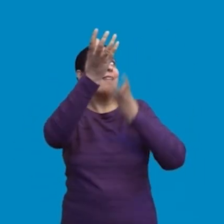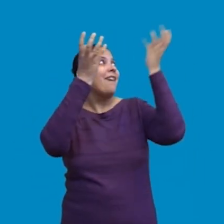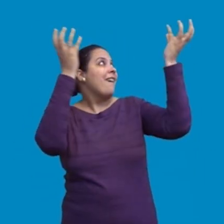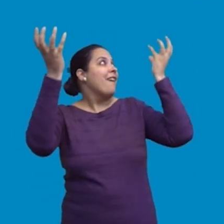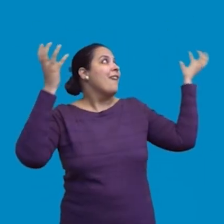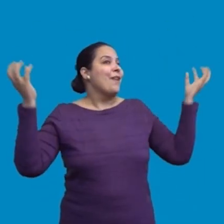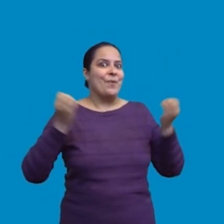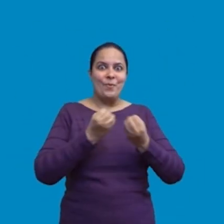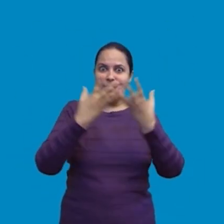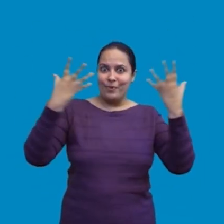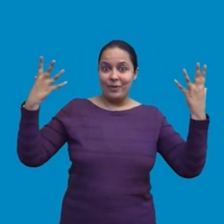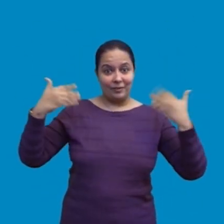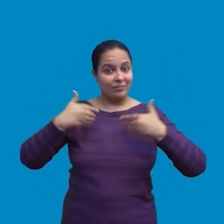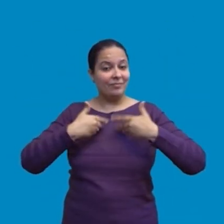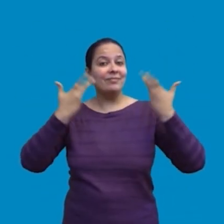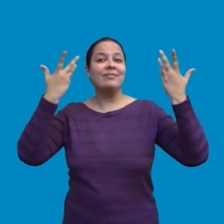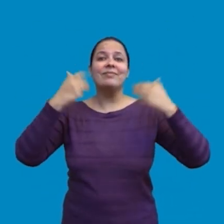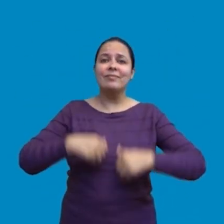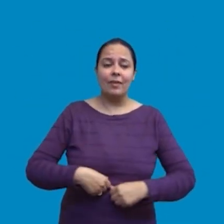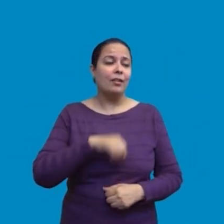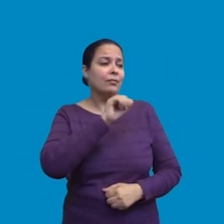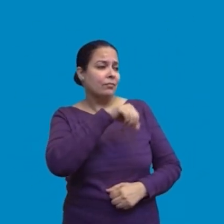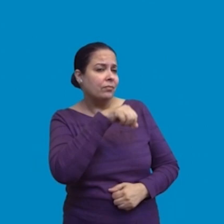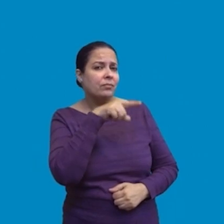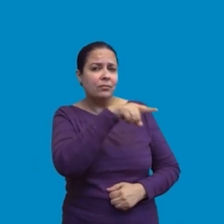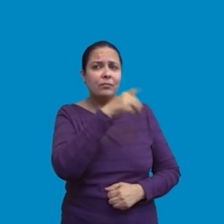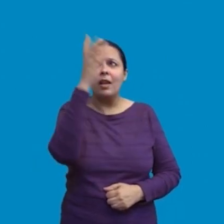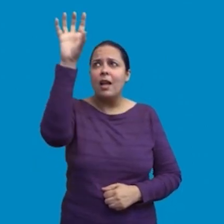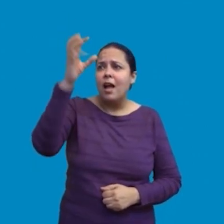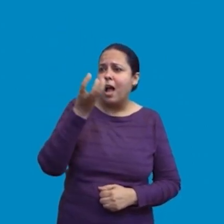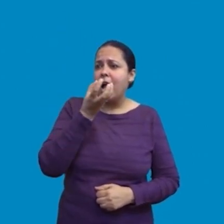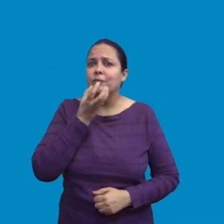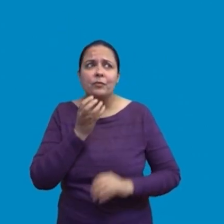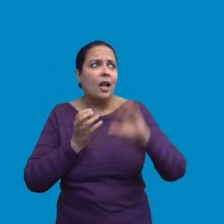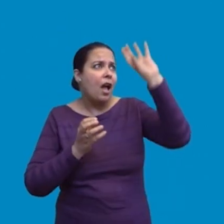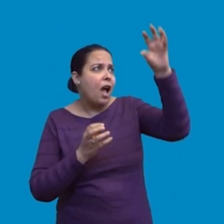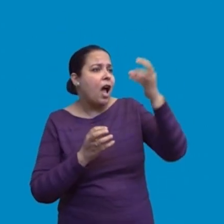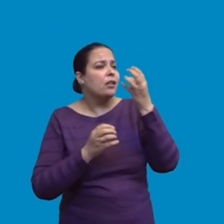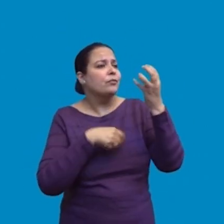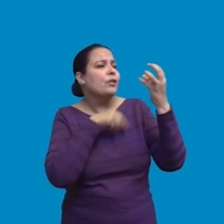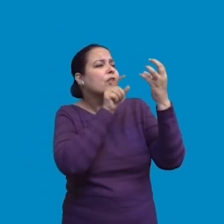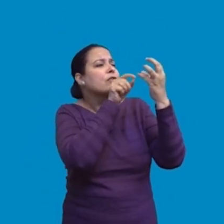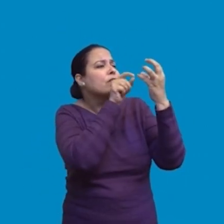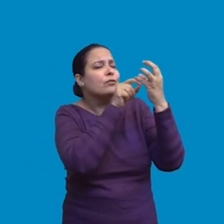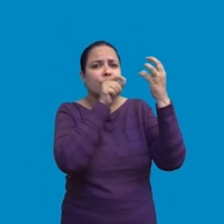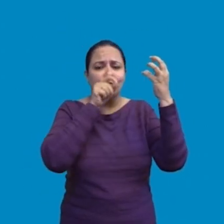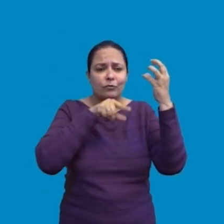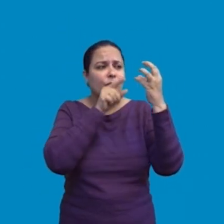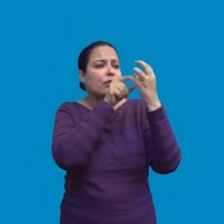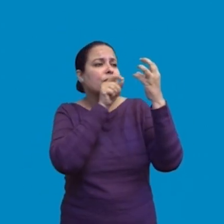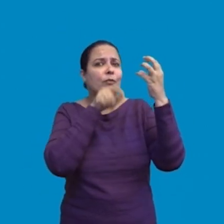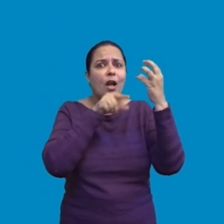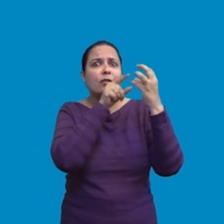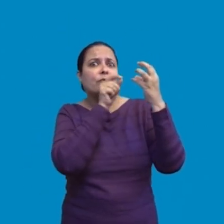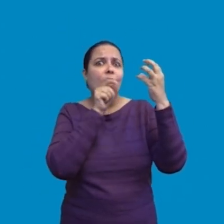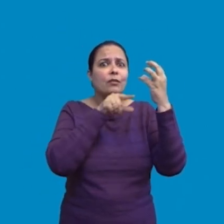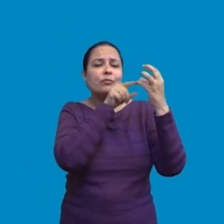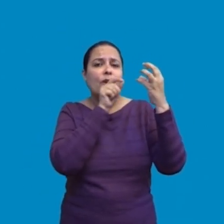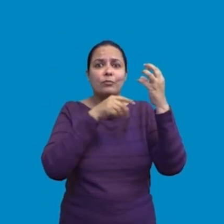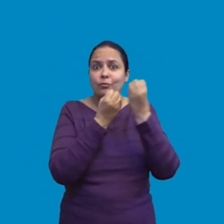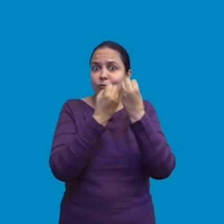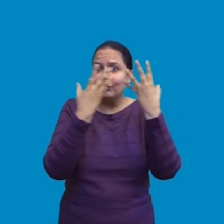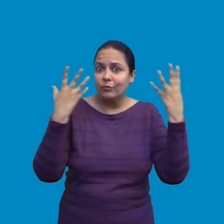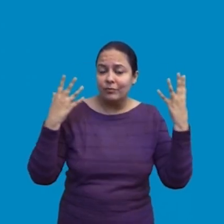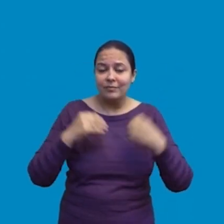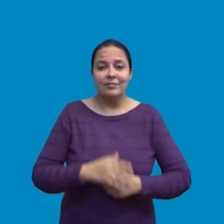I enjoy eating your fruits and they are very very yummy. Thank you.